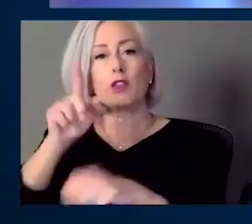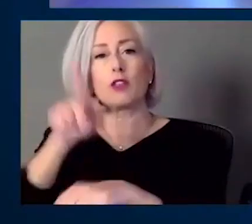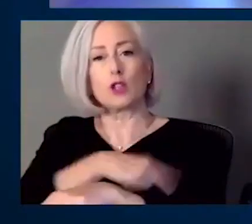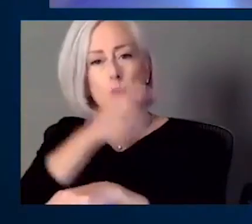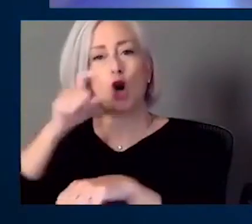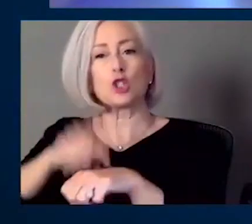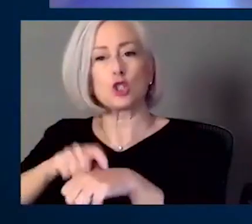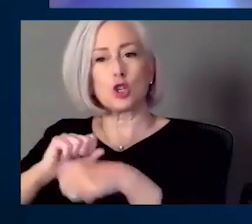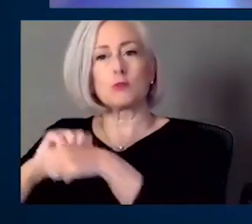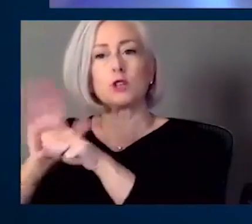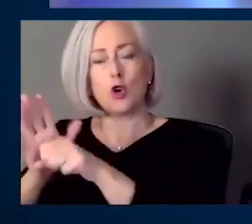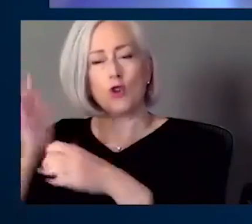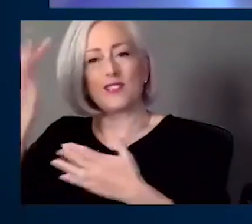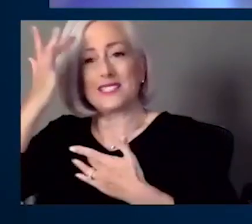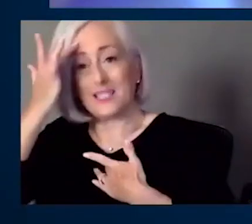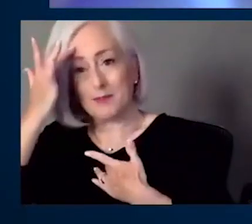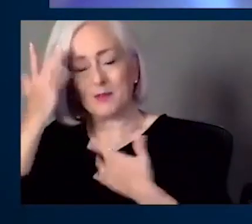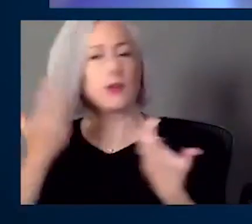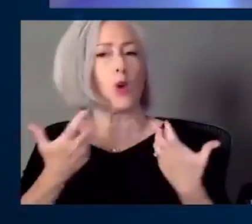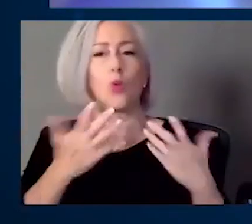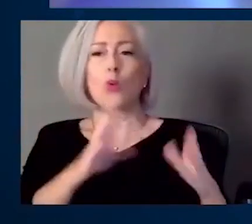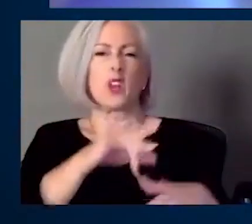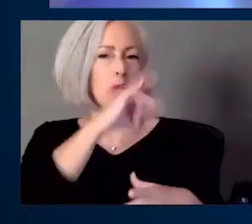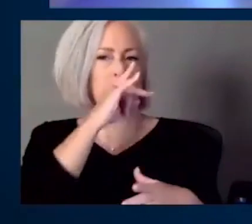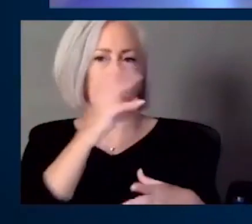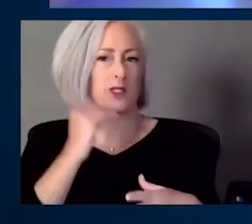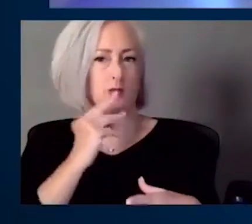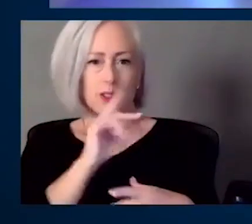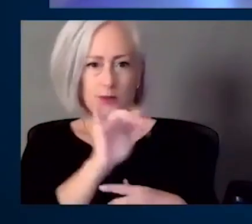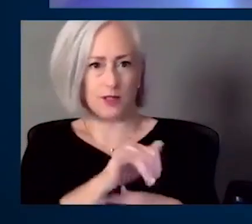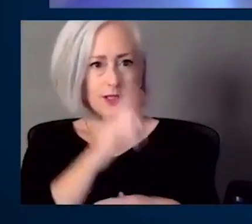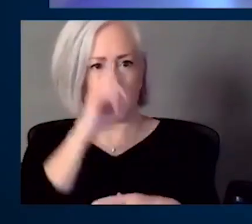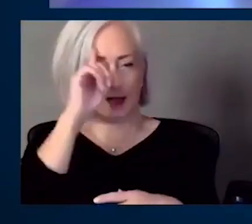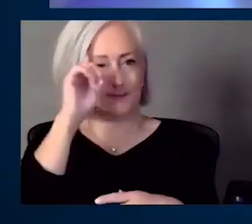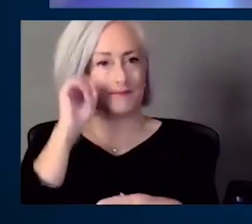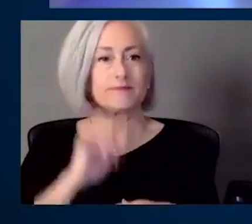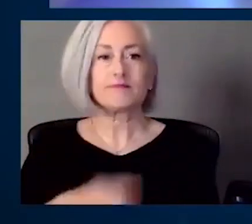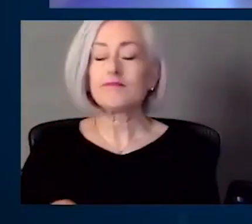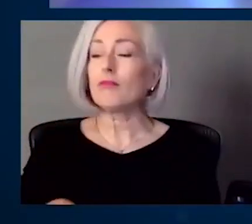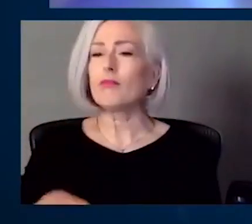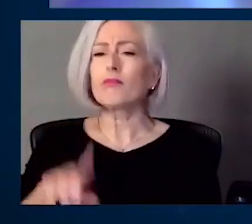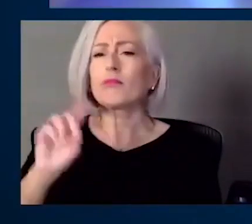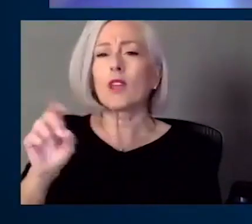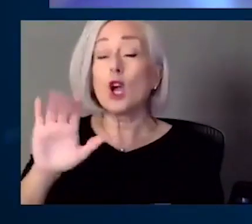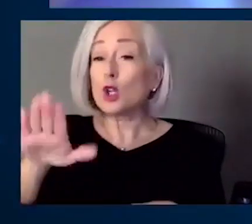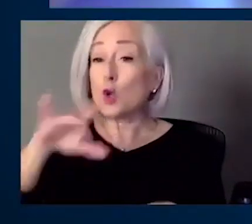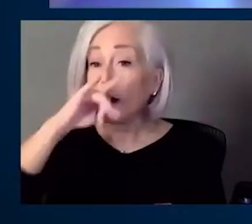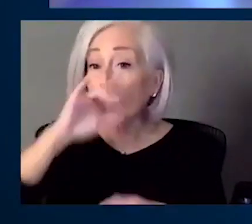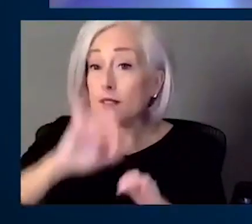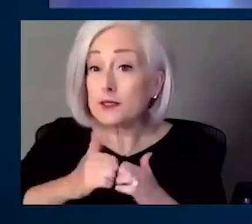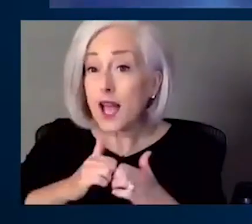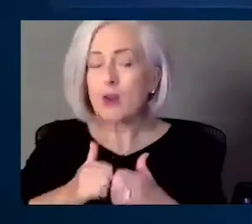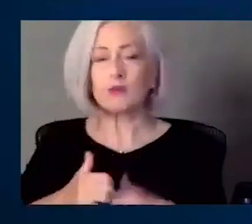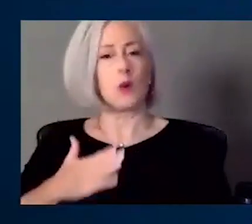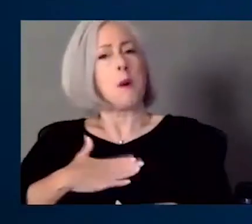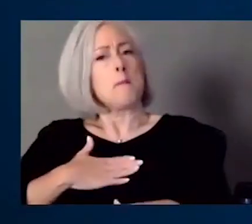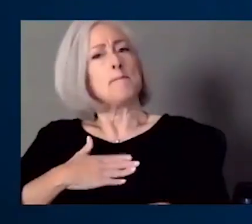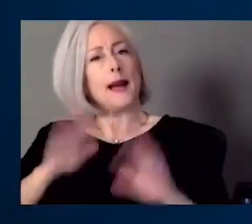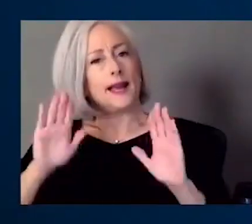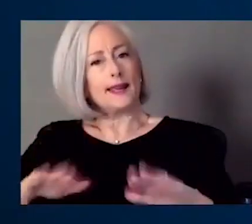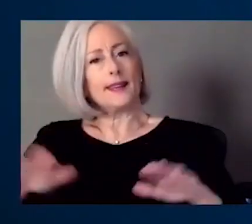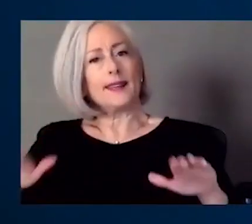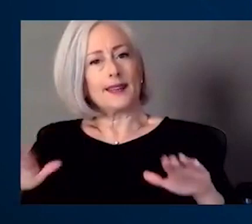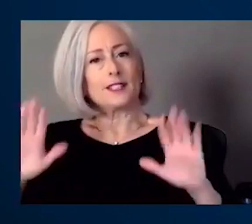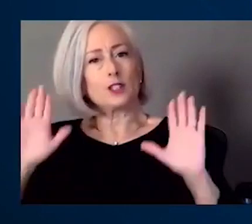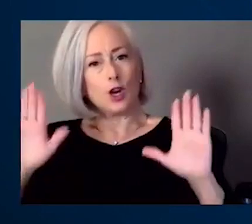kids. Linda wants to know how are they doing following their shots? They're doing great. They're doing great. They, uh, had activities. The, let's see, they got their second